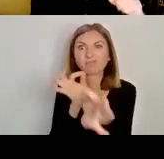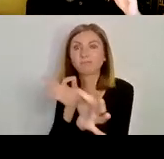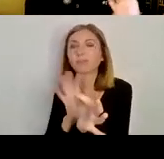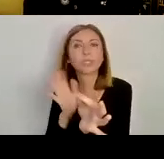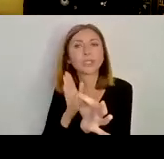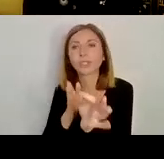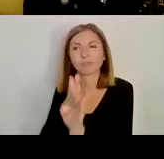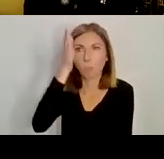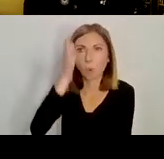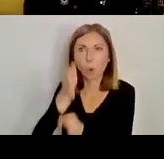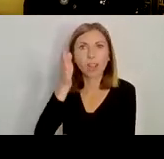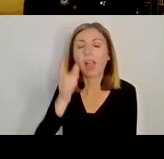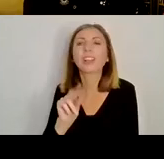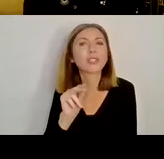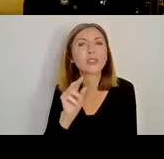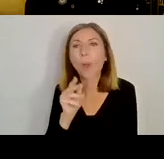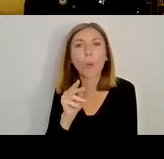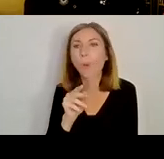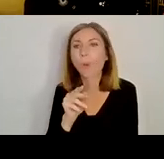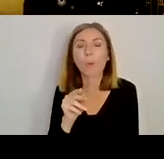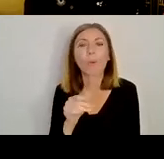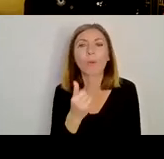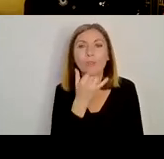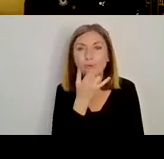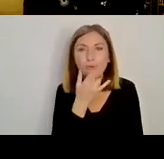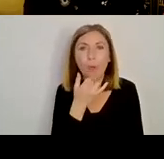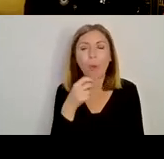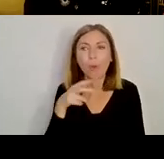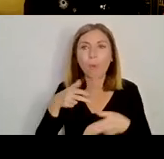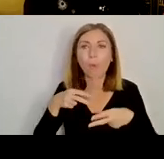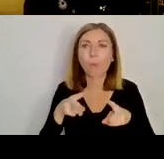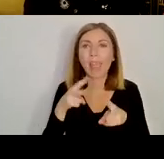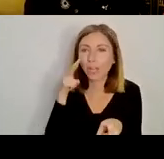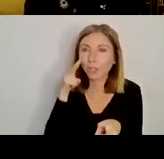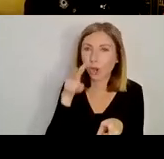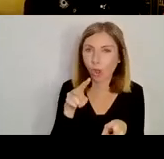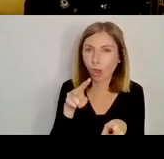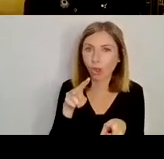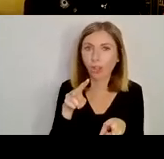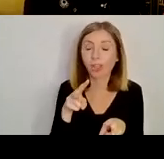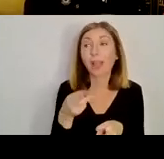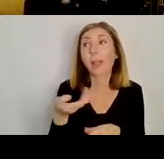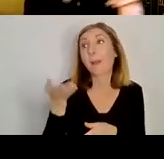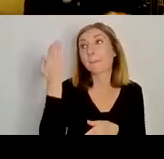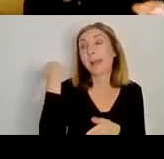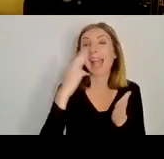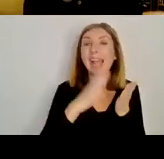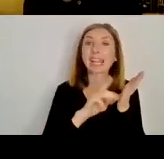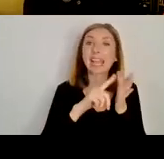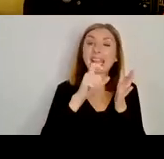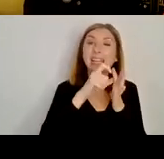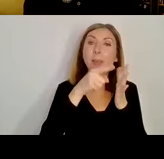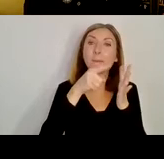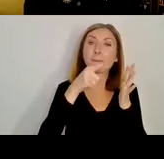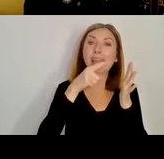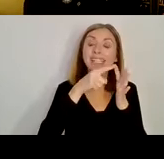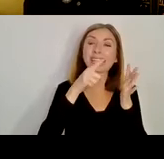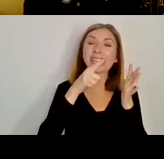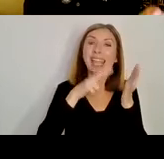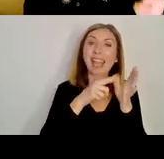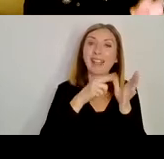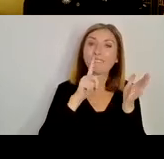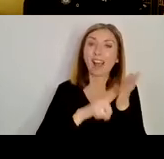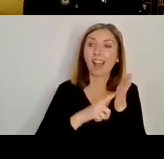And in this early medieval period, people weren't thinking about the national boundaries of the future, they were thinking of their connections with each other.